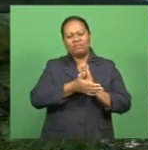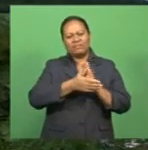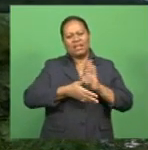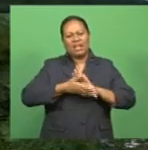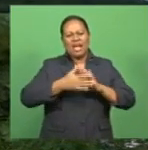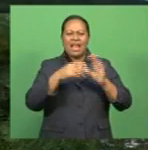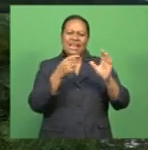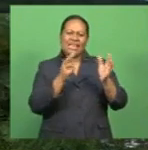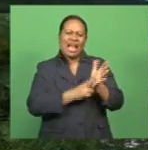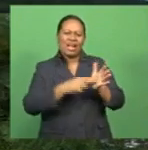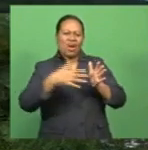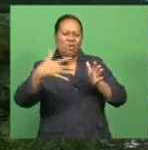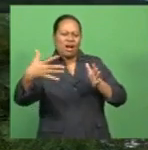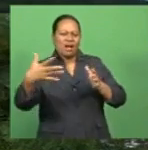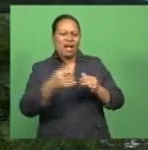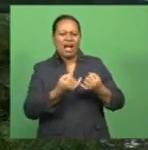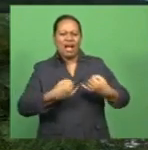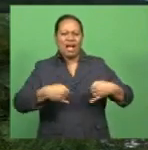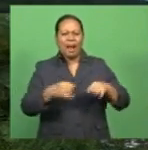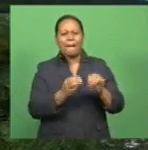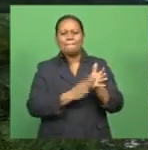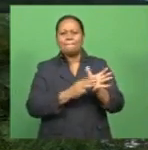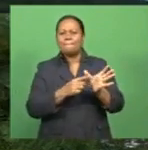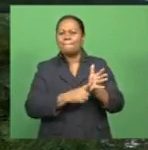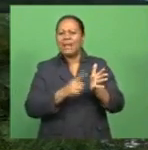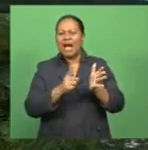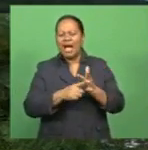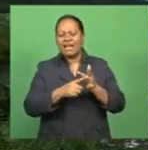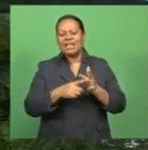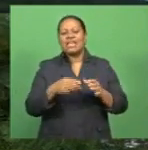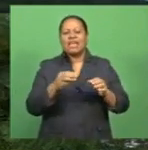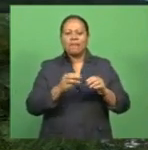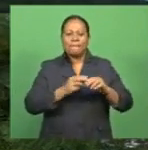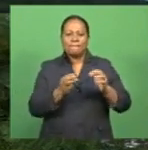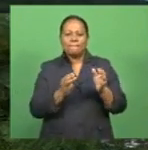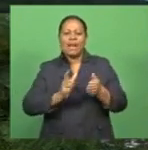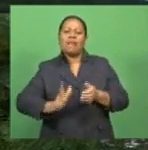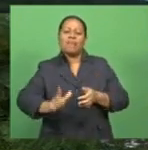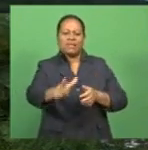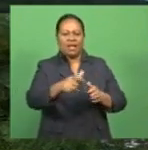Nakawanga village on the island of Mali, in the province of Madhuwata.